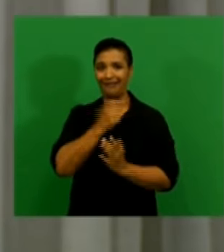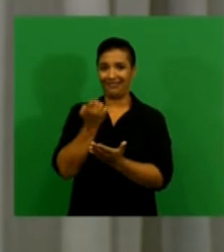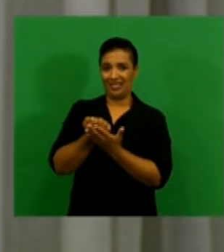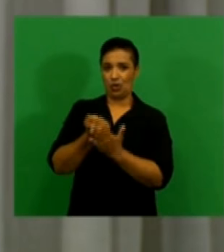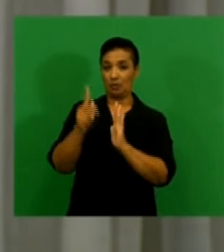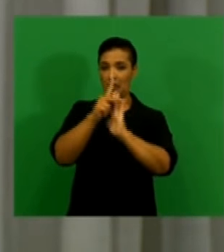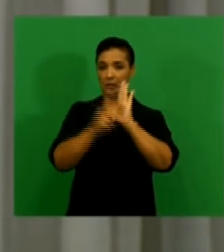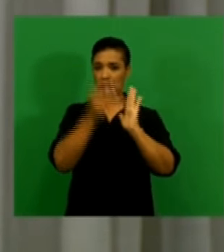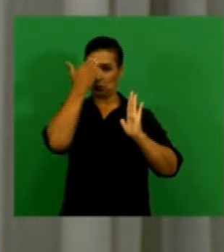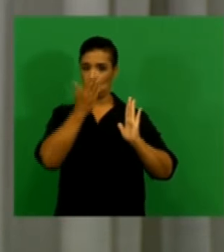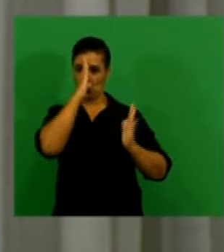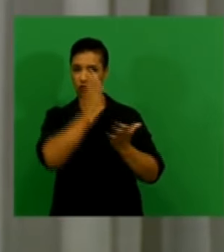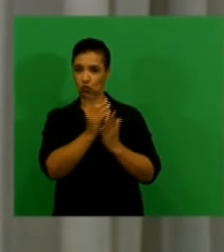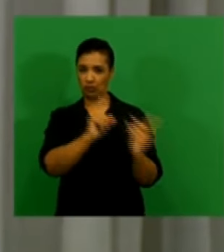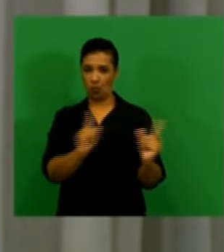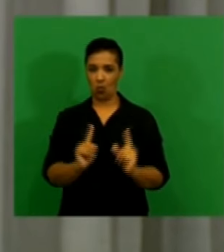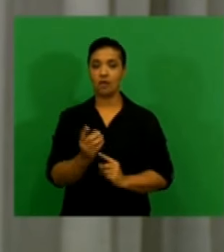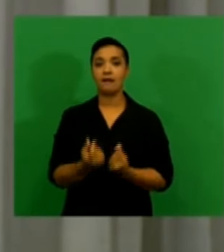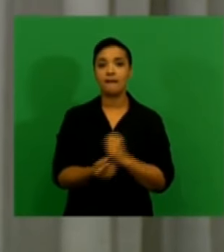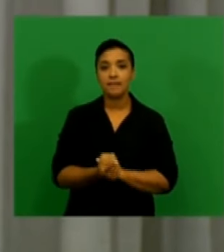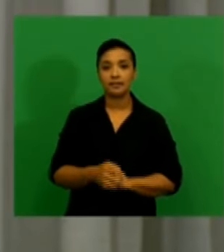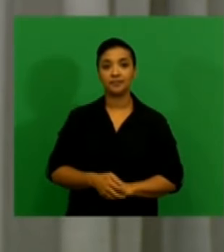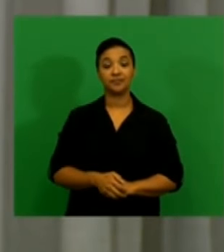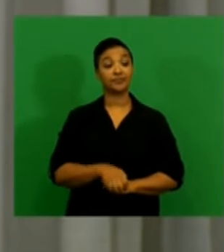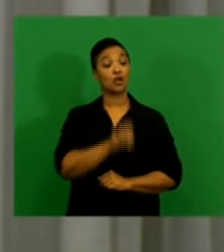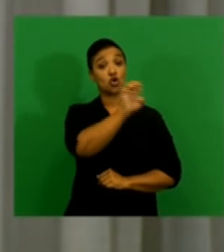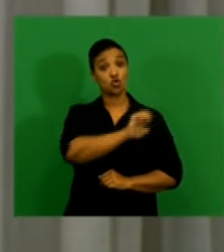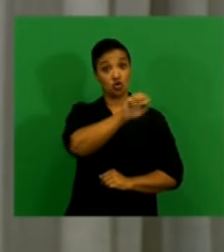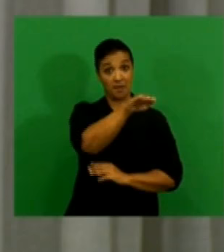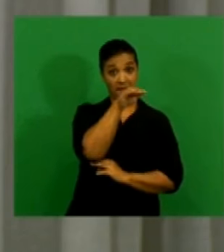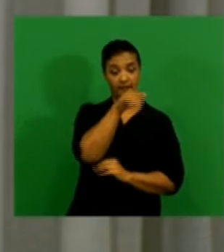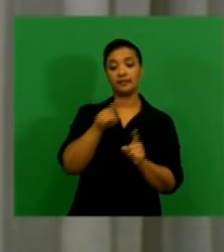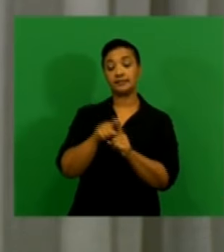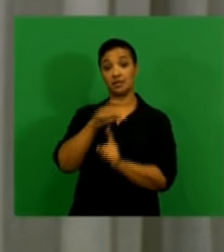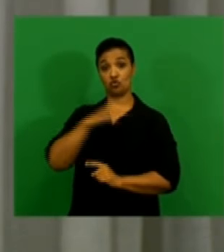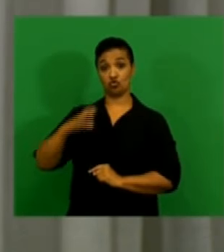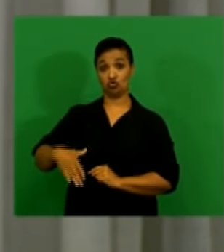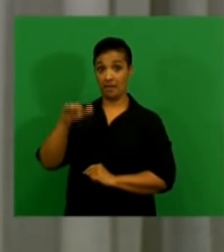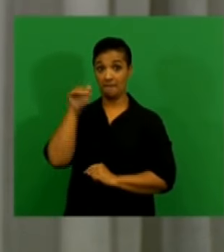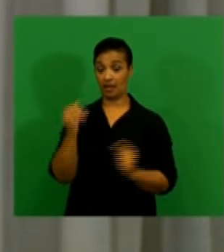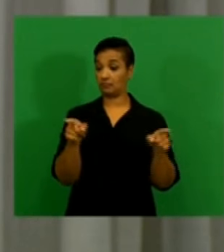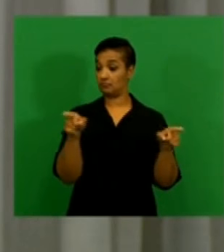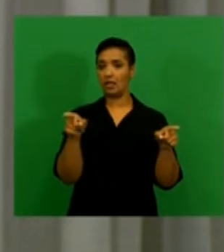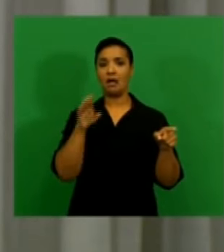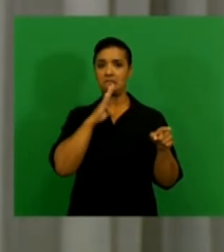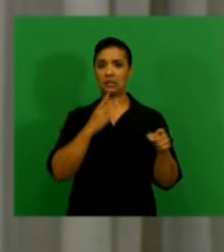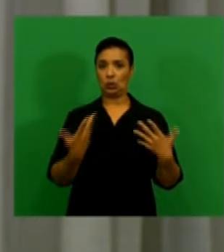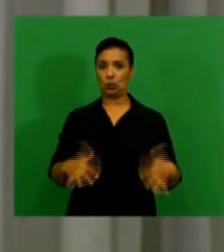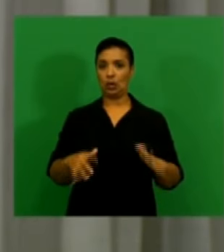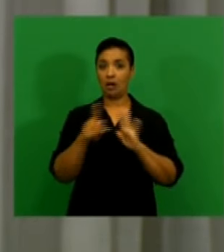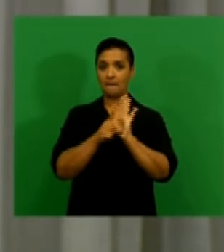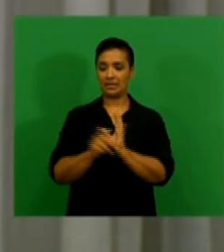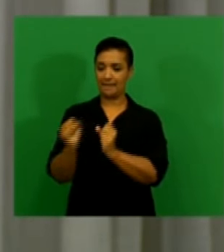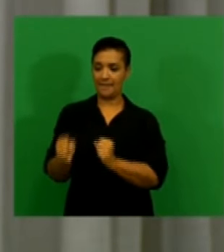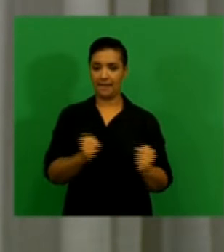policy environment. Both the ECB and the Bank of Japan have maintained their highly accommodative